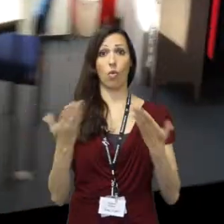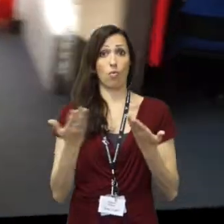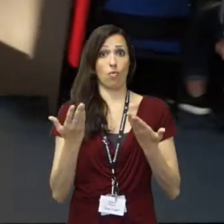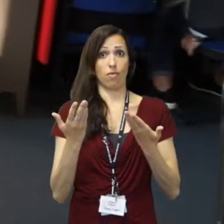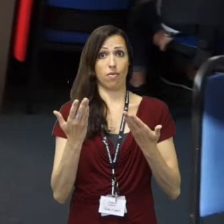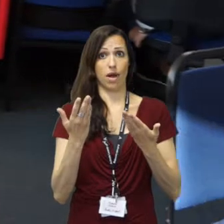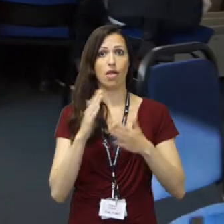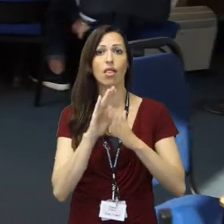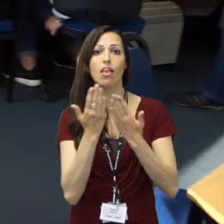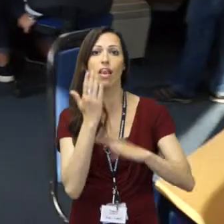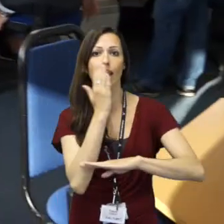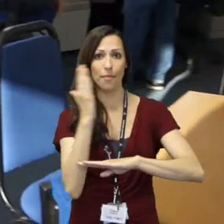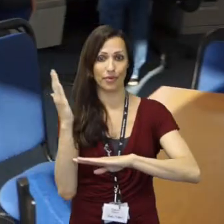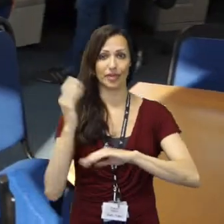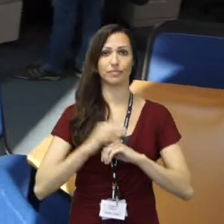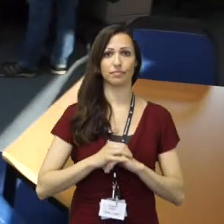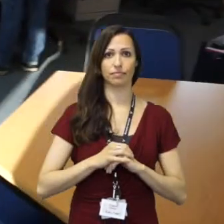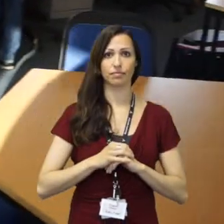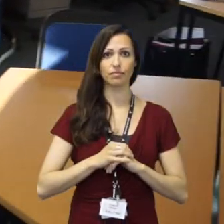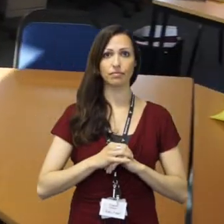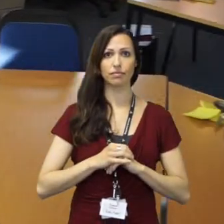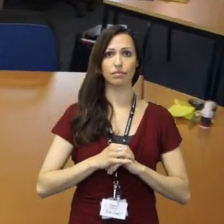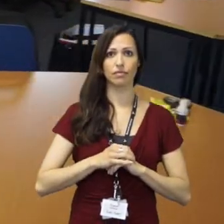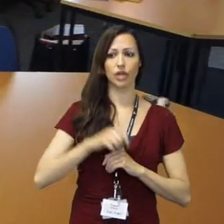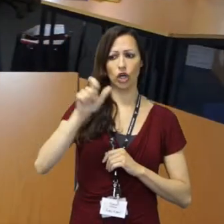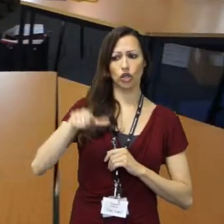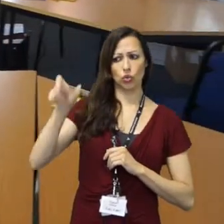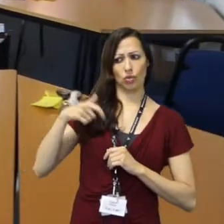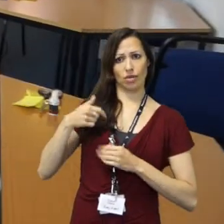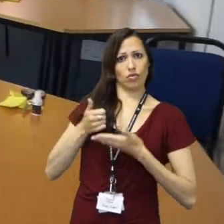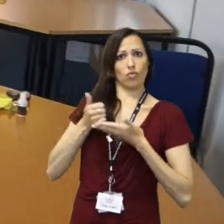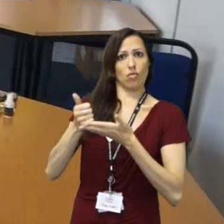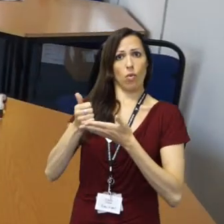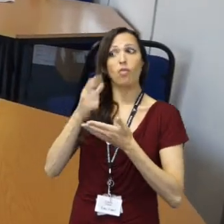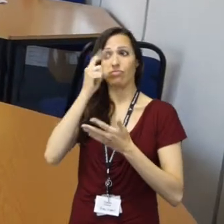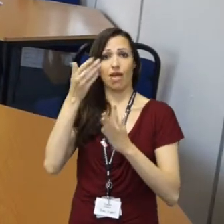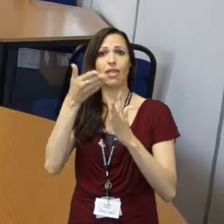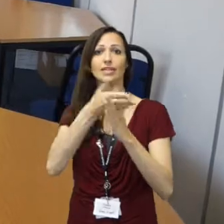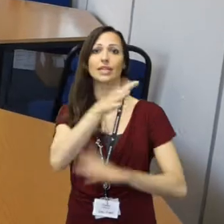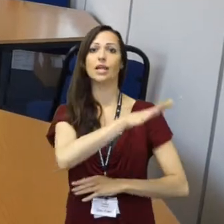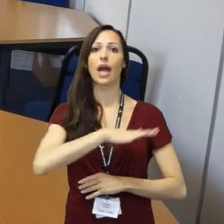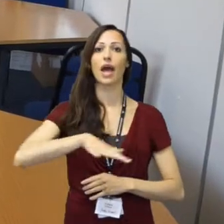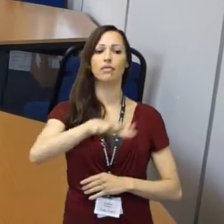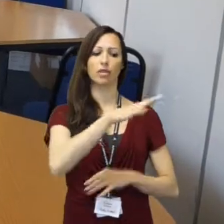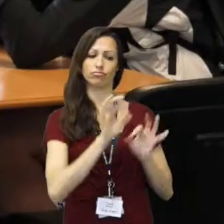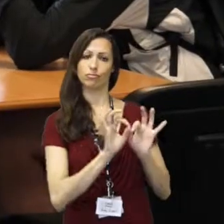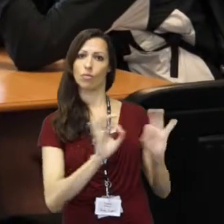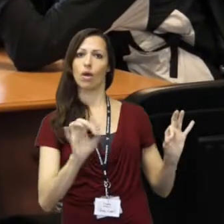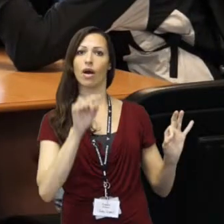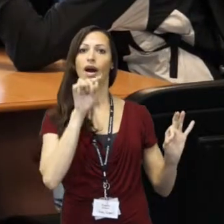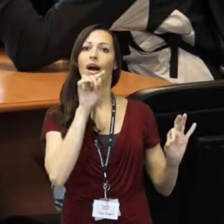We have an area that is used by our supported learners, that is quiet and a good space for learning.